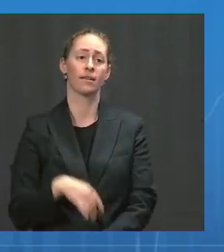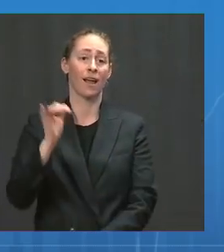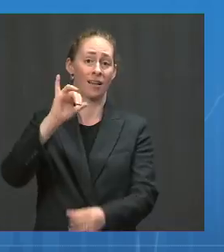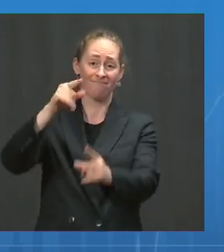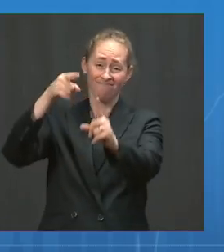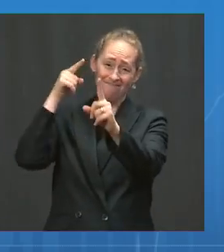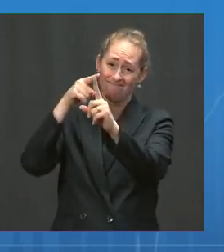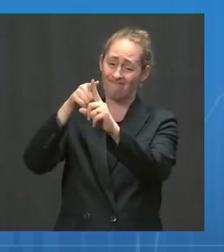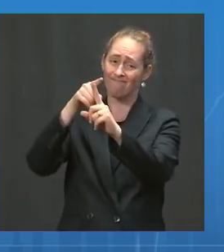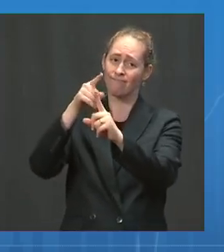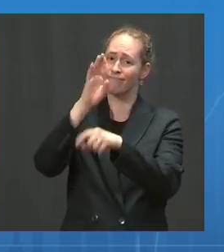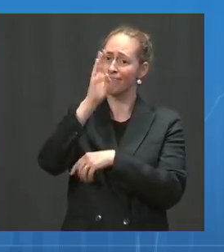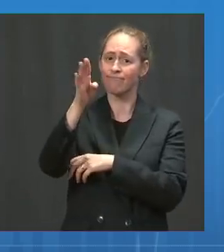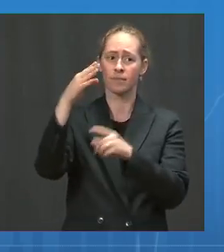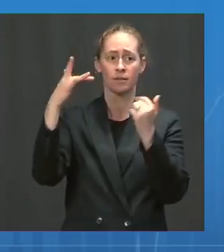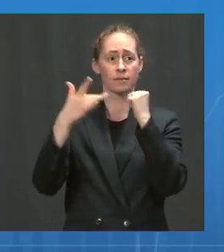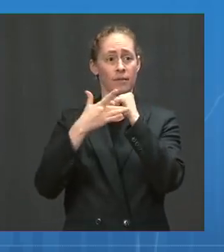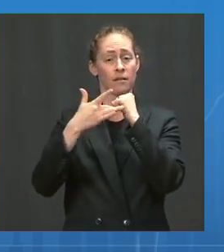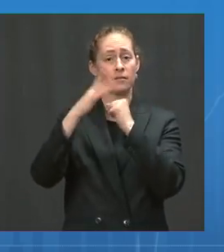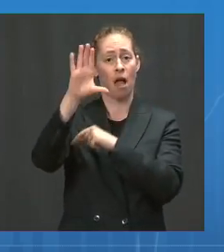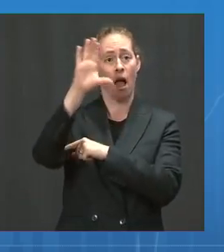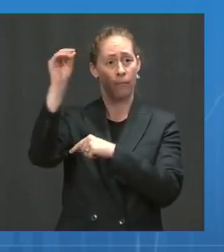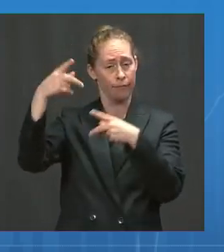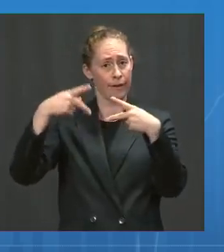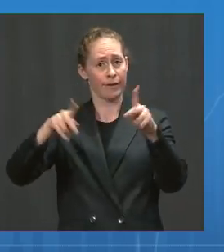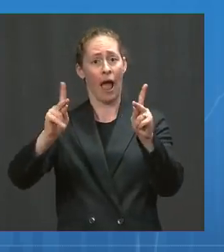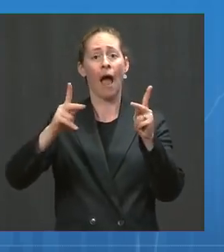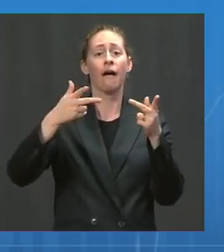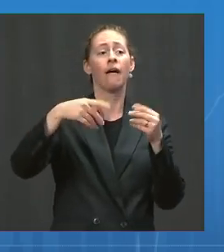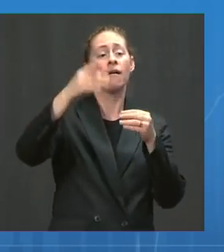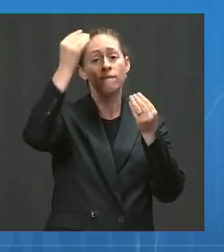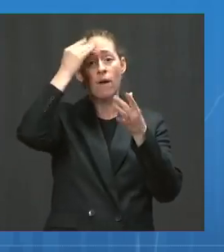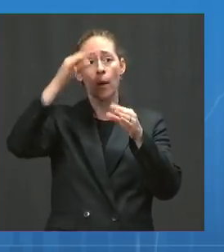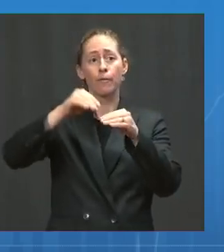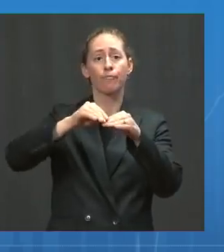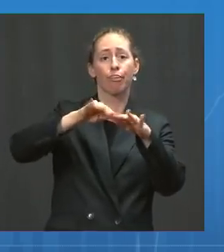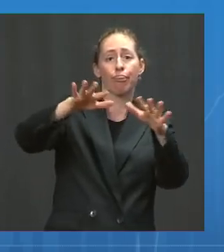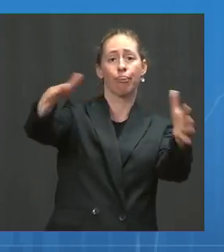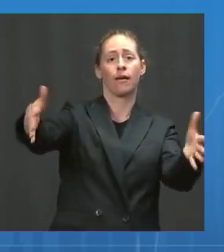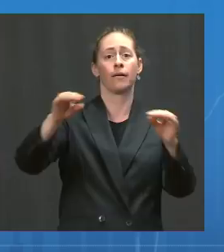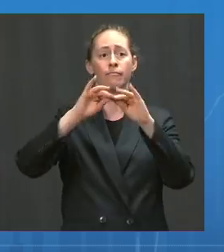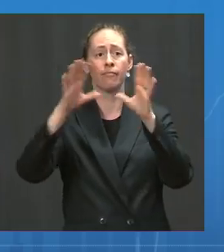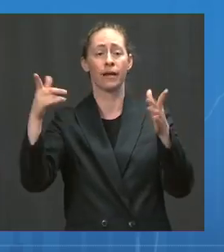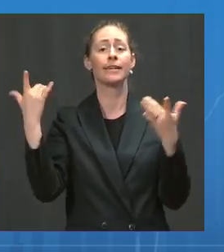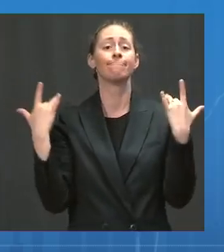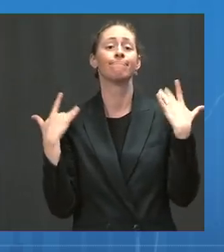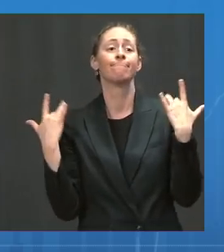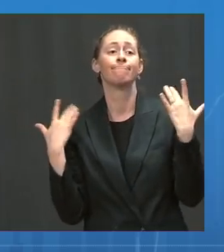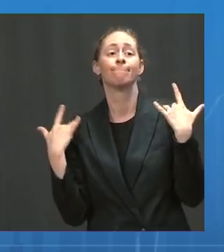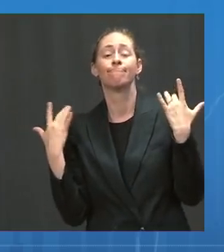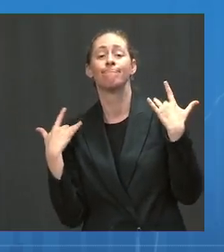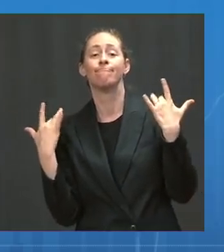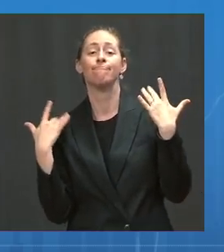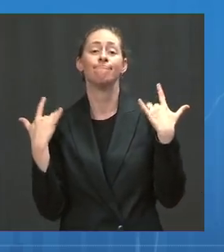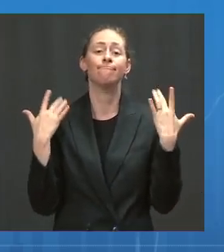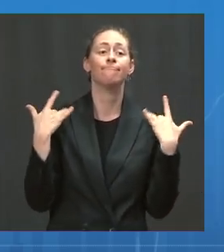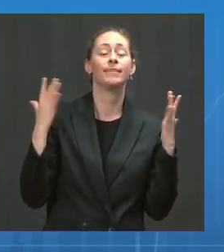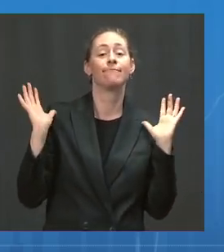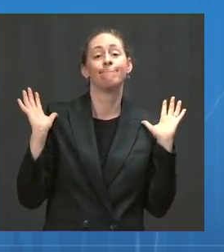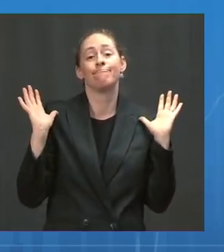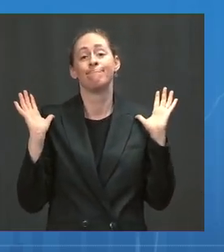misinformation to poison our information environment with little accountability to their users. It allowed people who